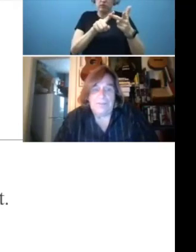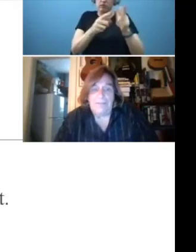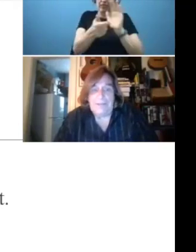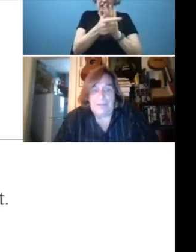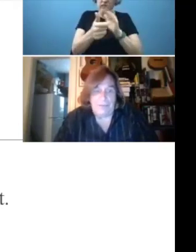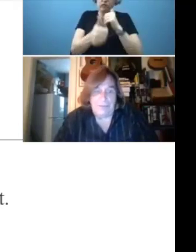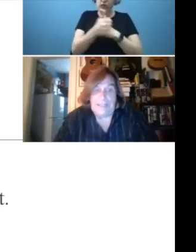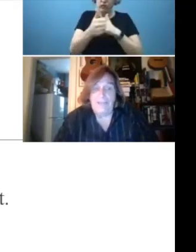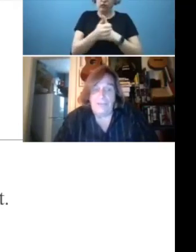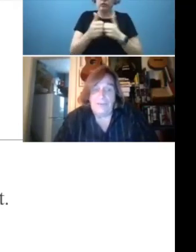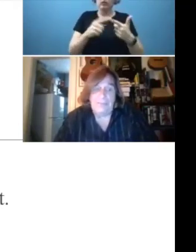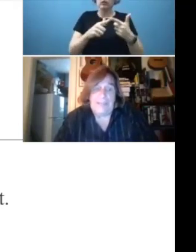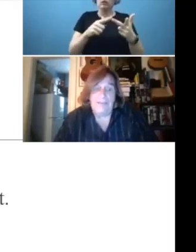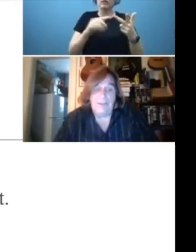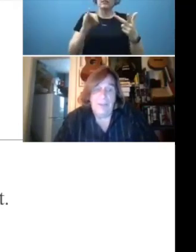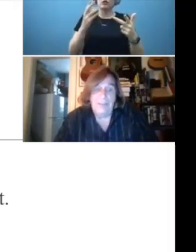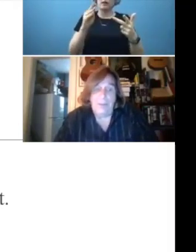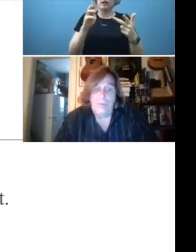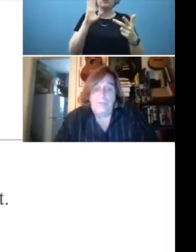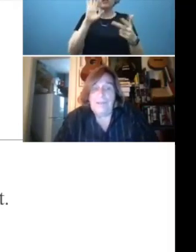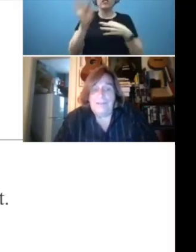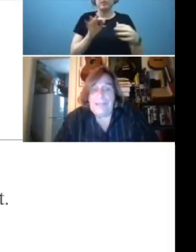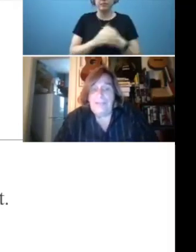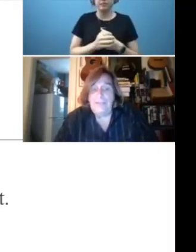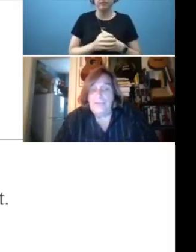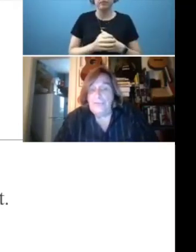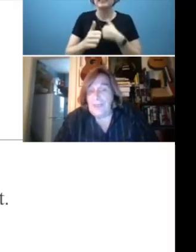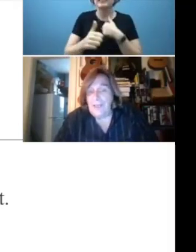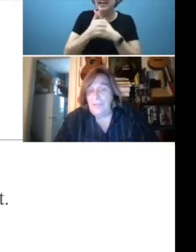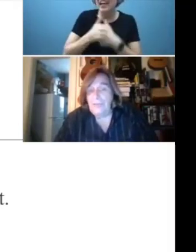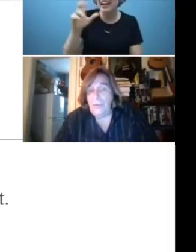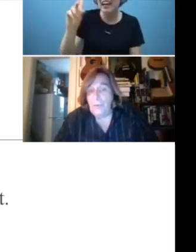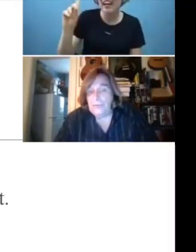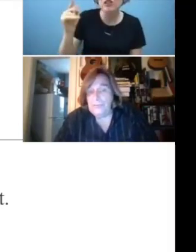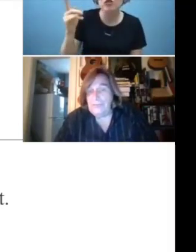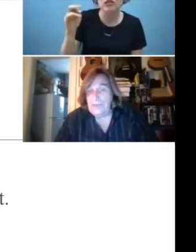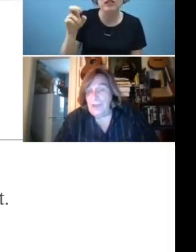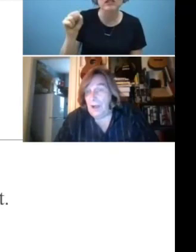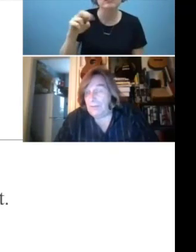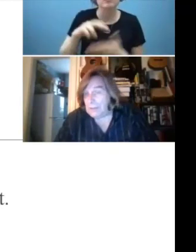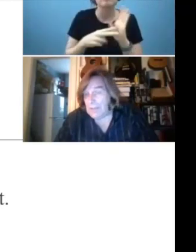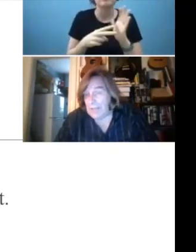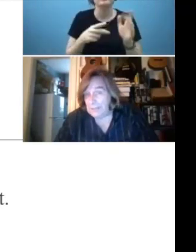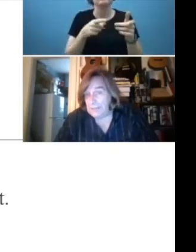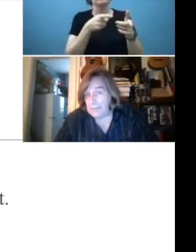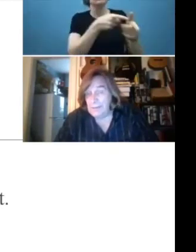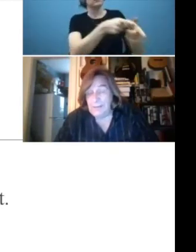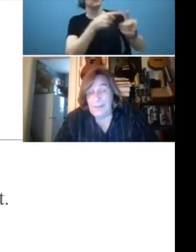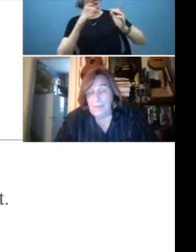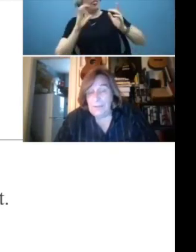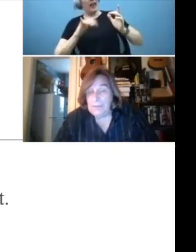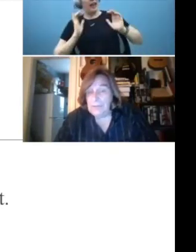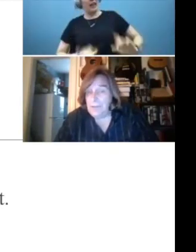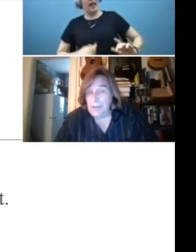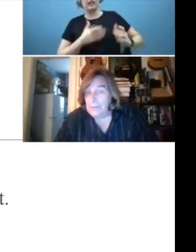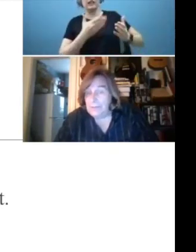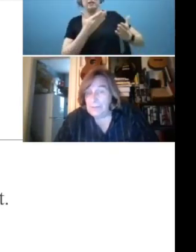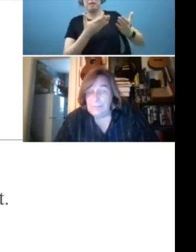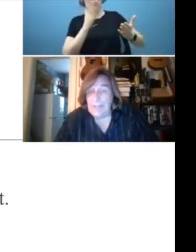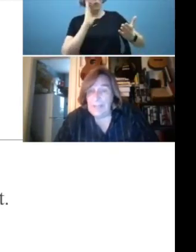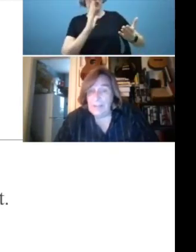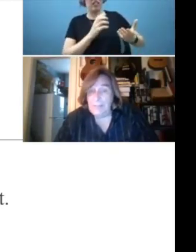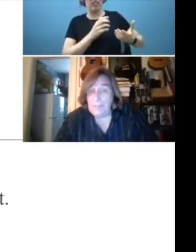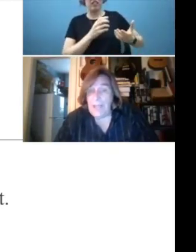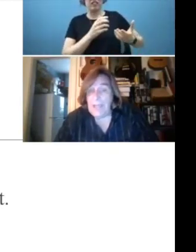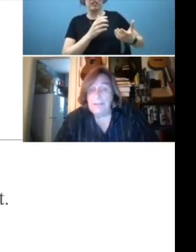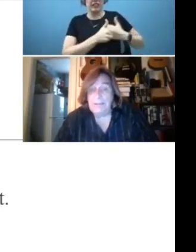about the definition. Dangerous means posing a danger to the health or safety of a client. Now that would include not only the